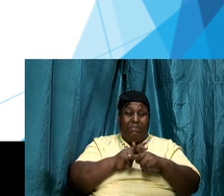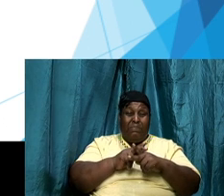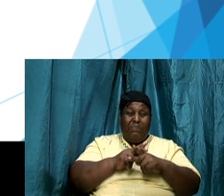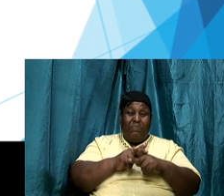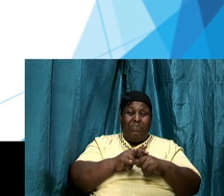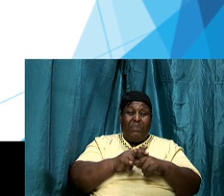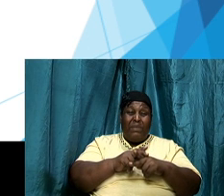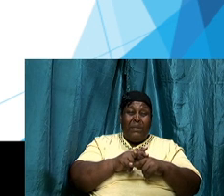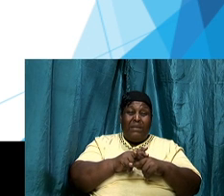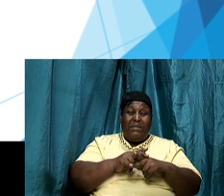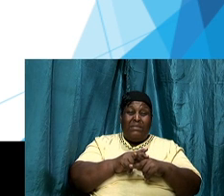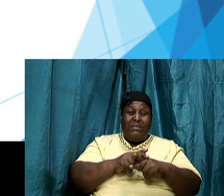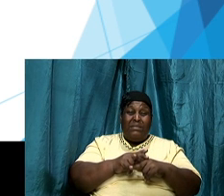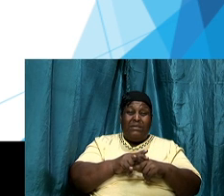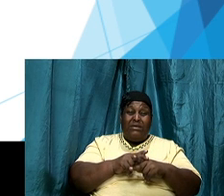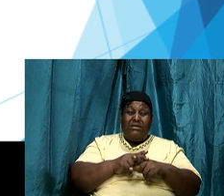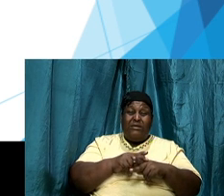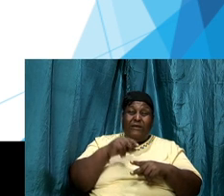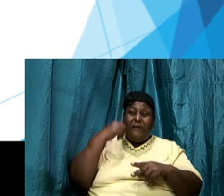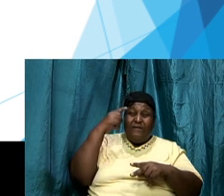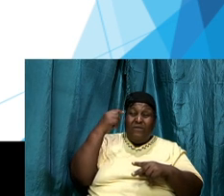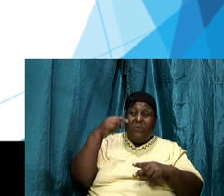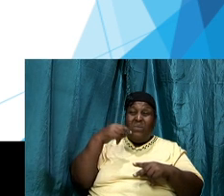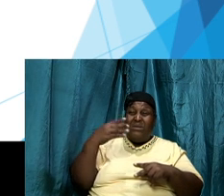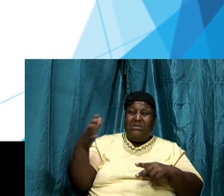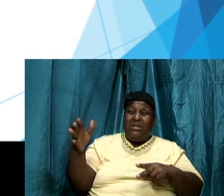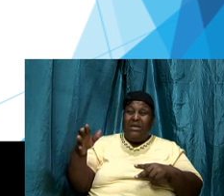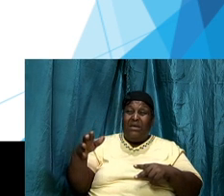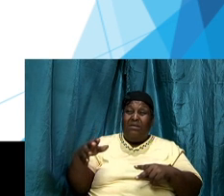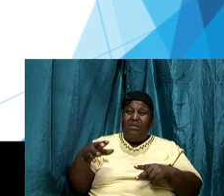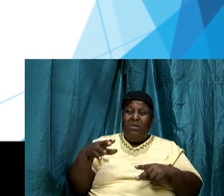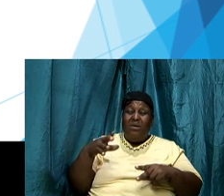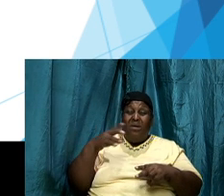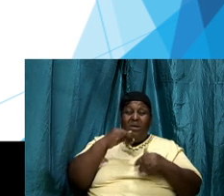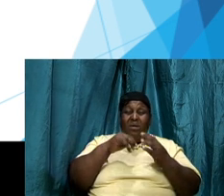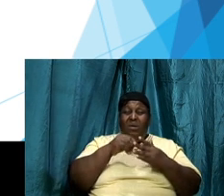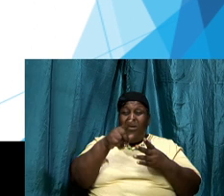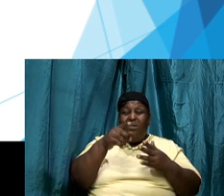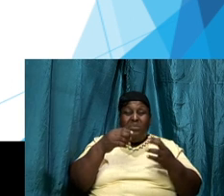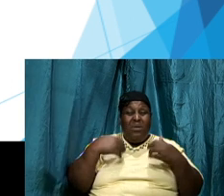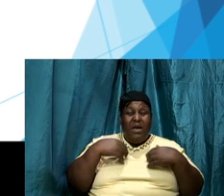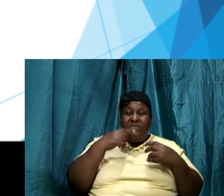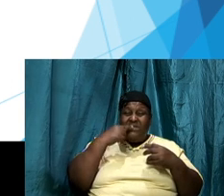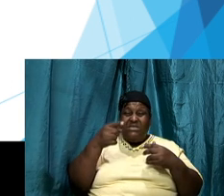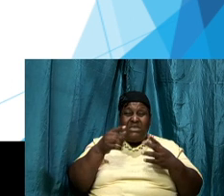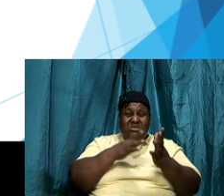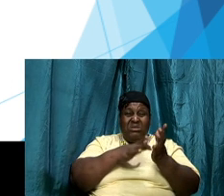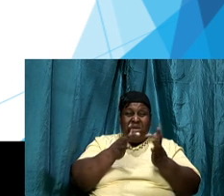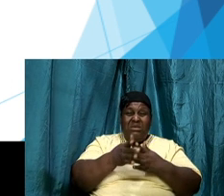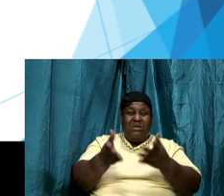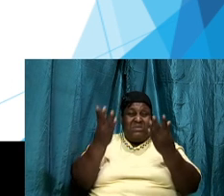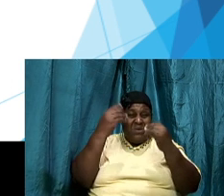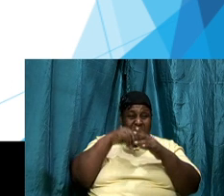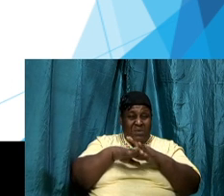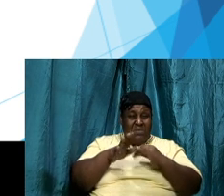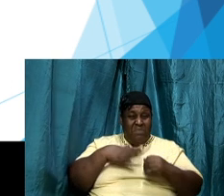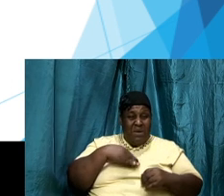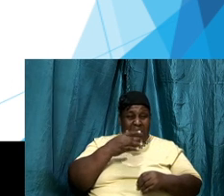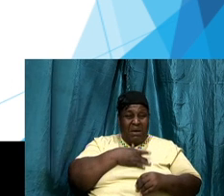nonsensical thing all you've got to do is Jesus come into my heart and that's the end of it live anyway do anything